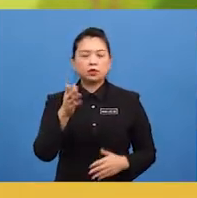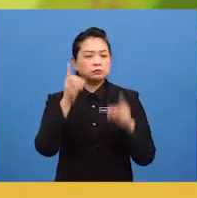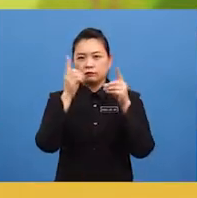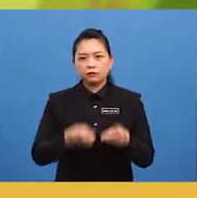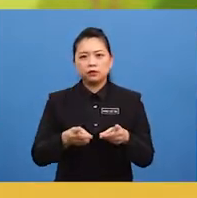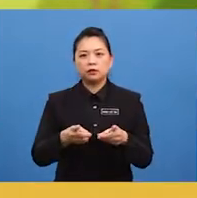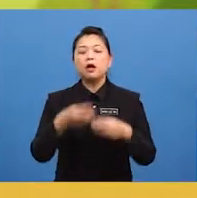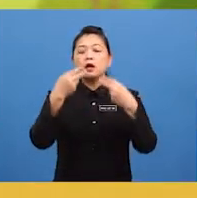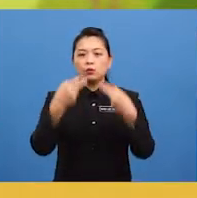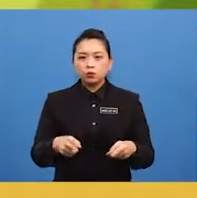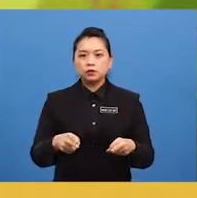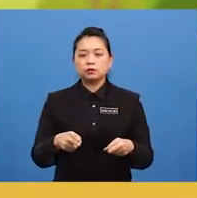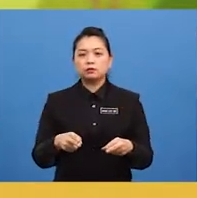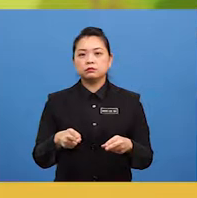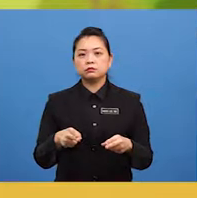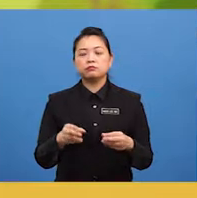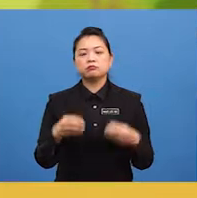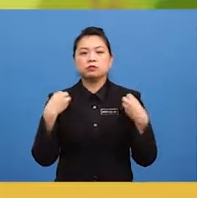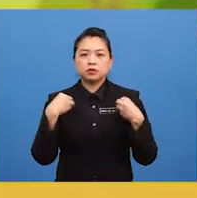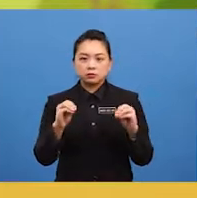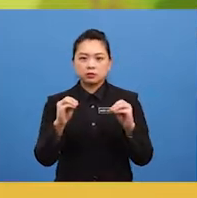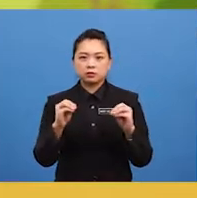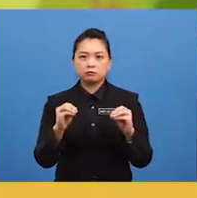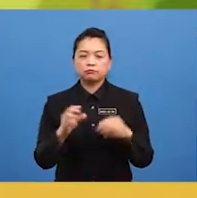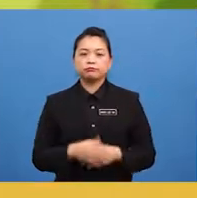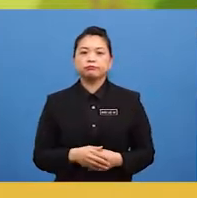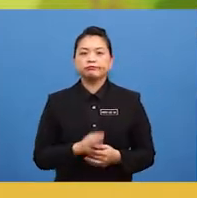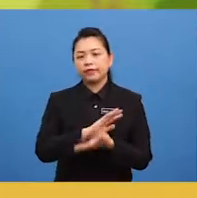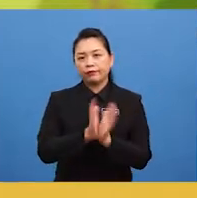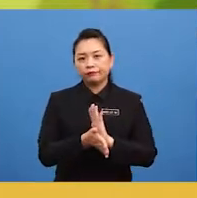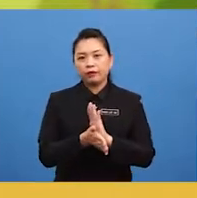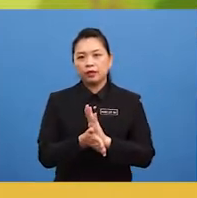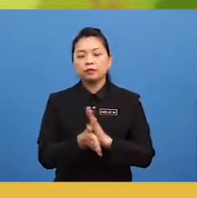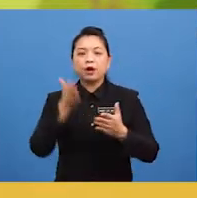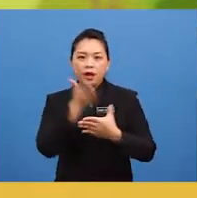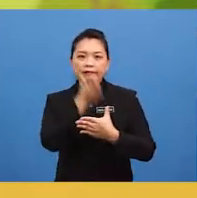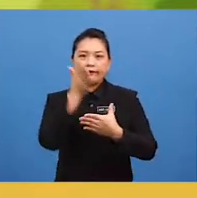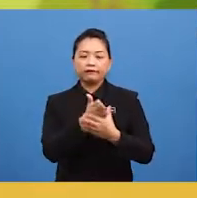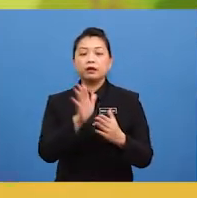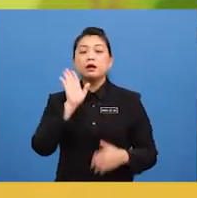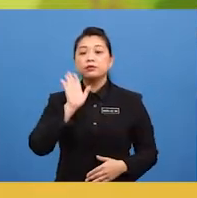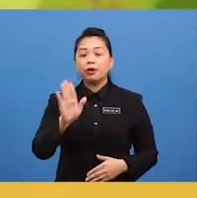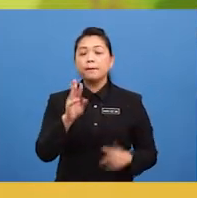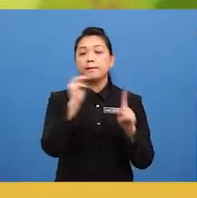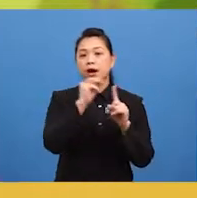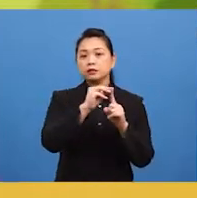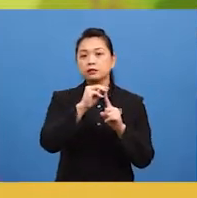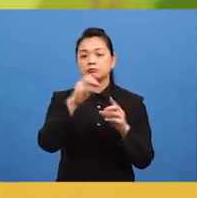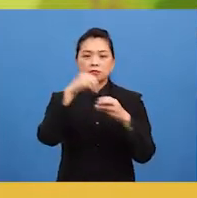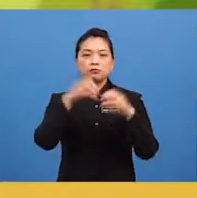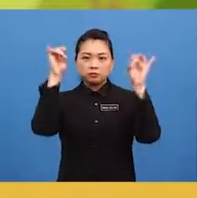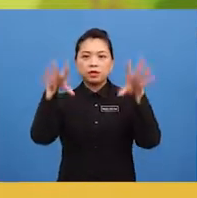chance to use the language therefore affecting your marks in the assessment